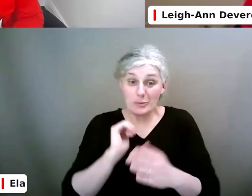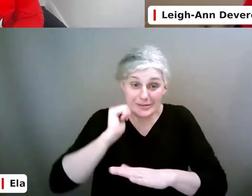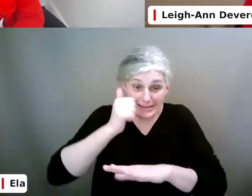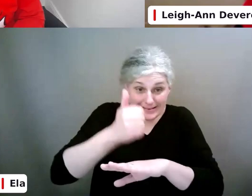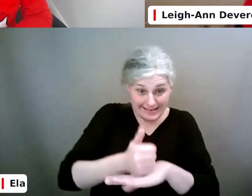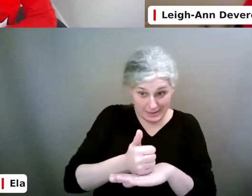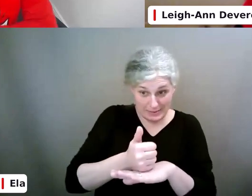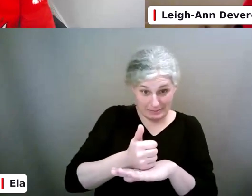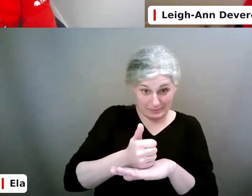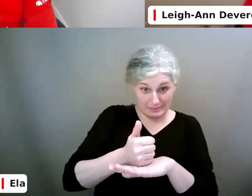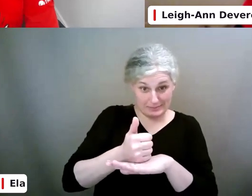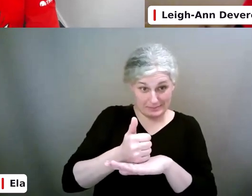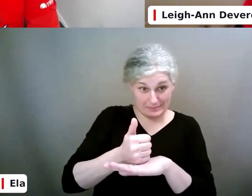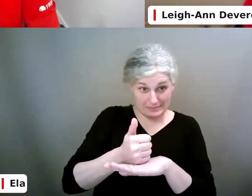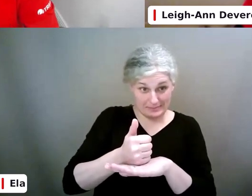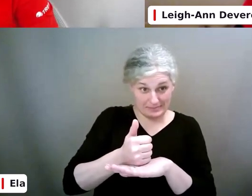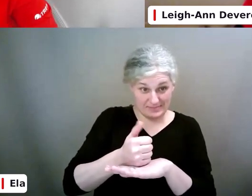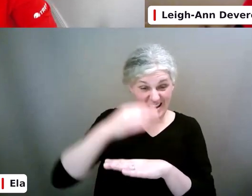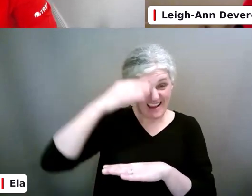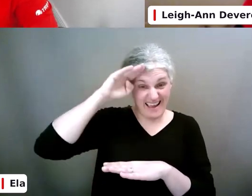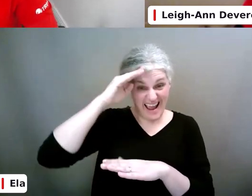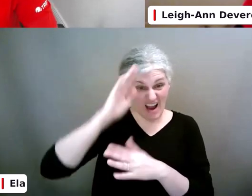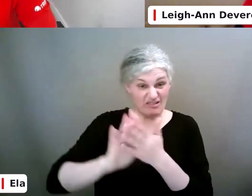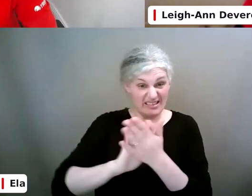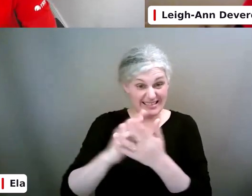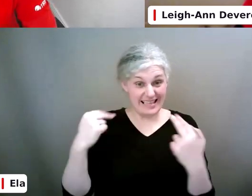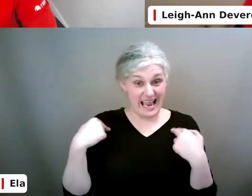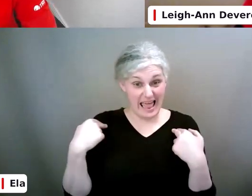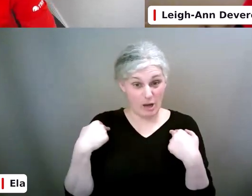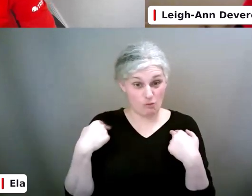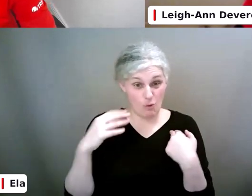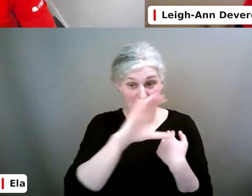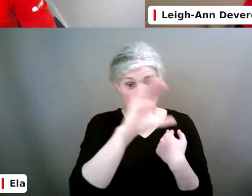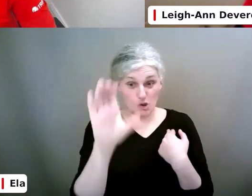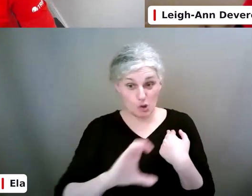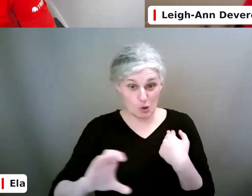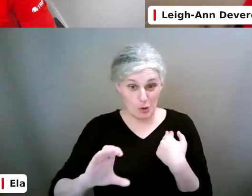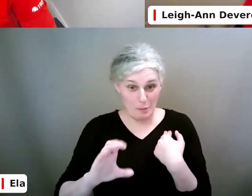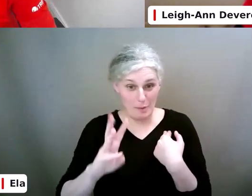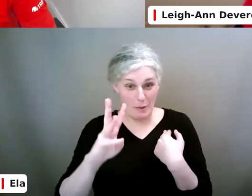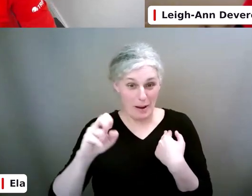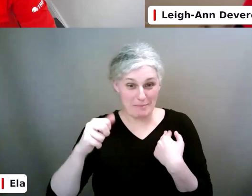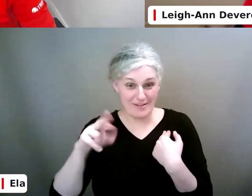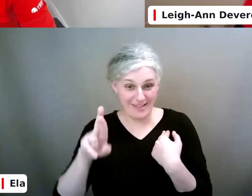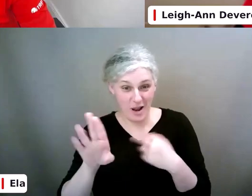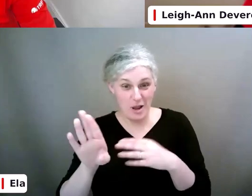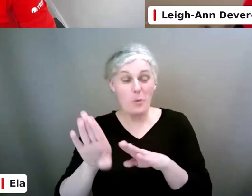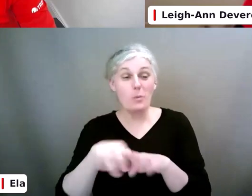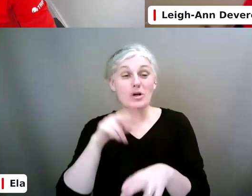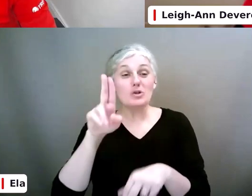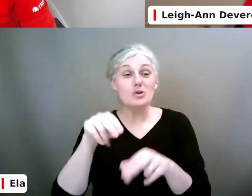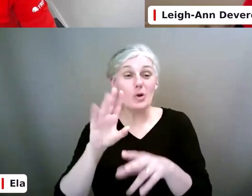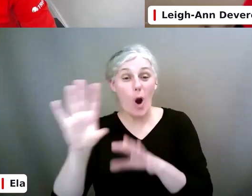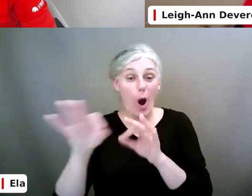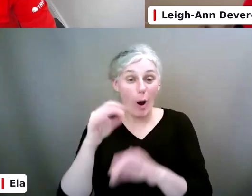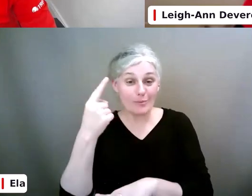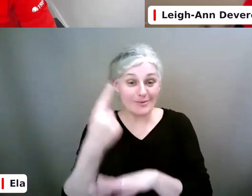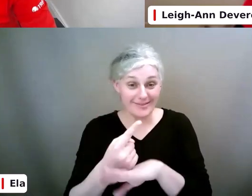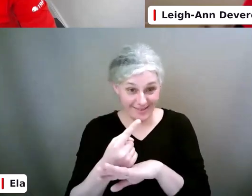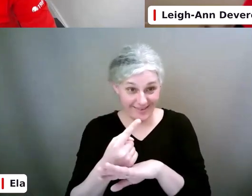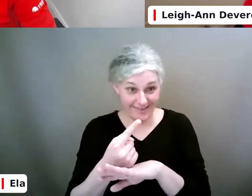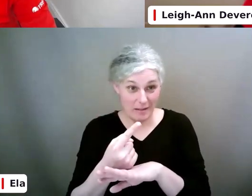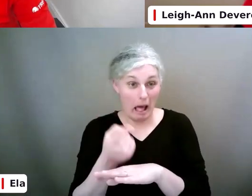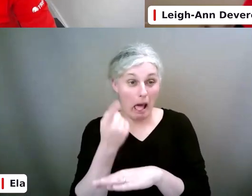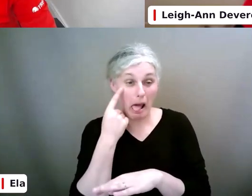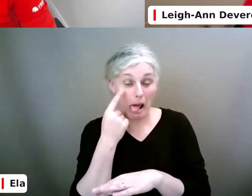Irish sign language on a Zoom webinar with the new feature. I went into